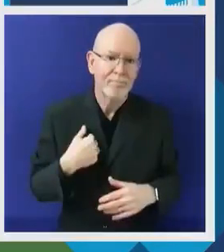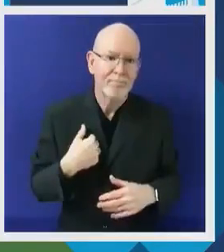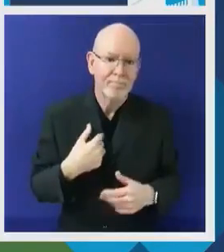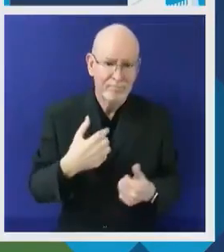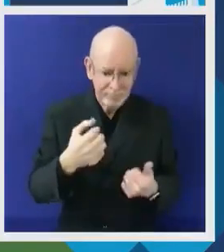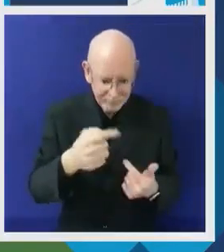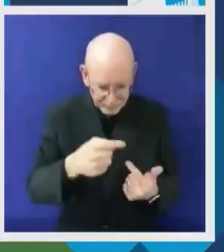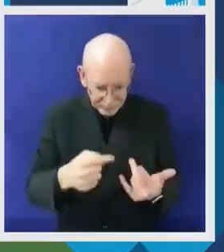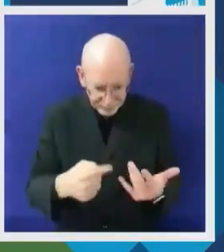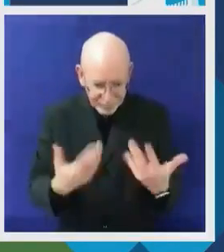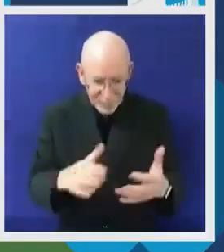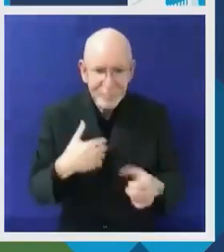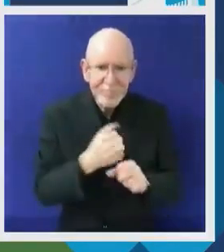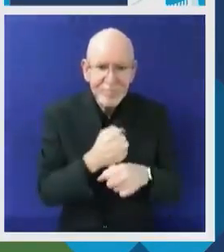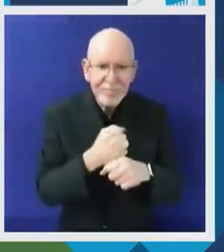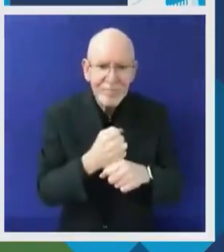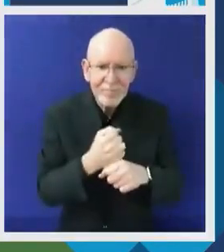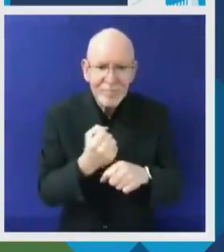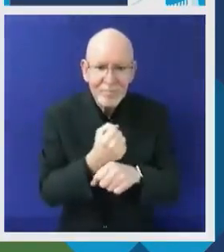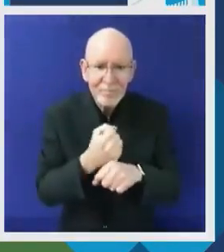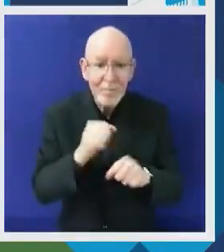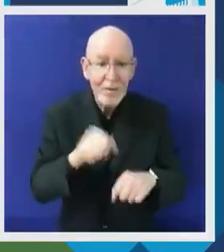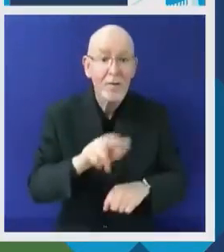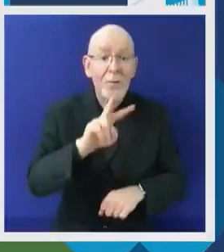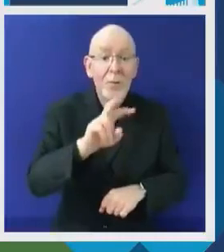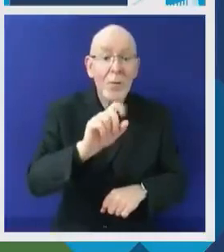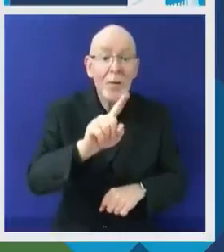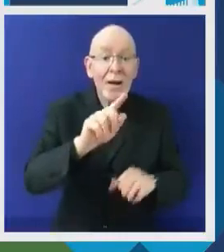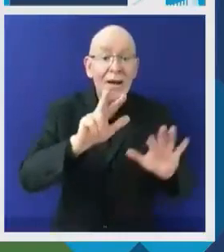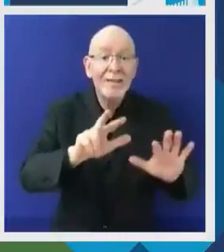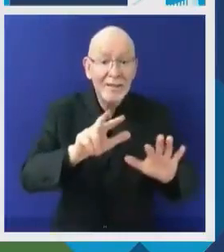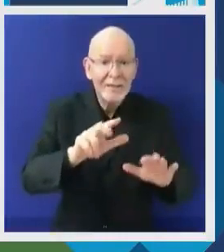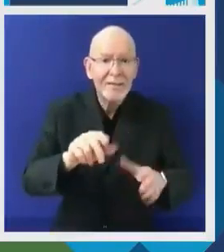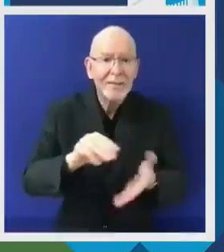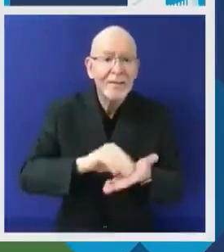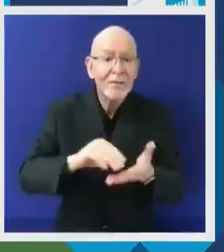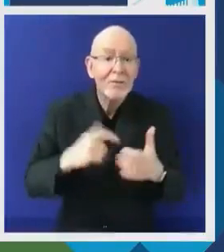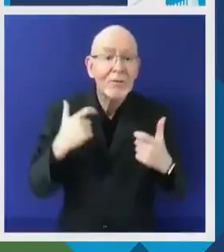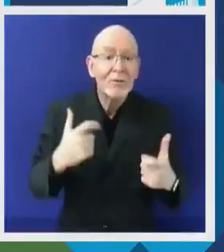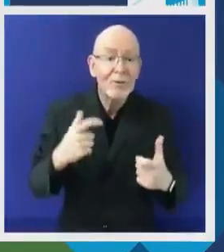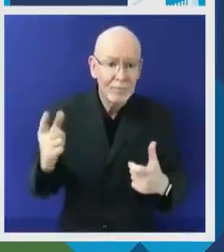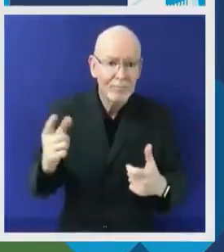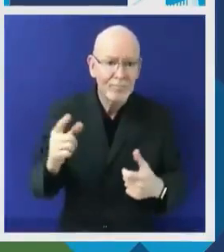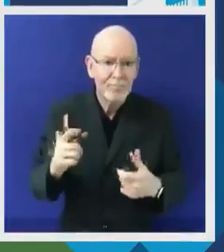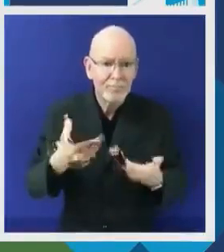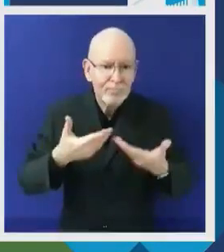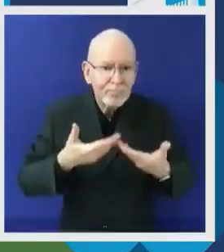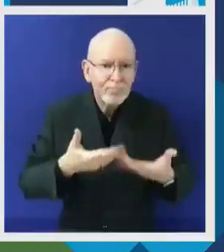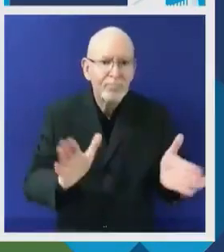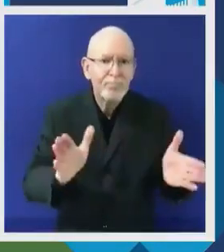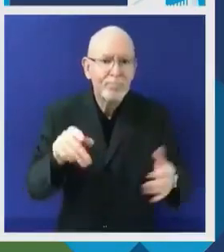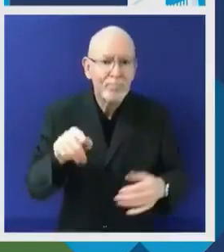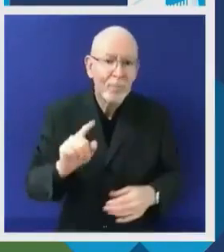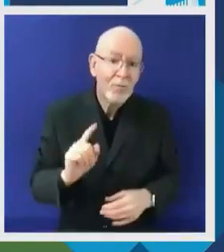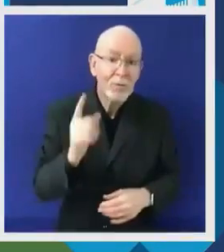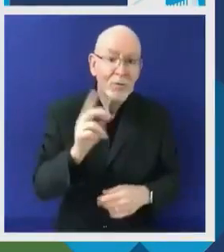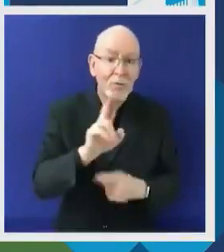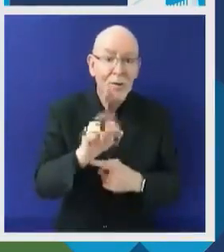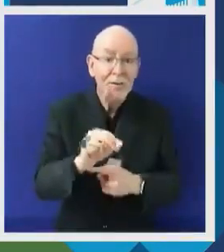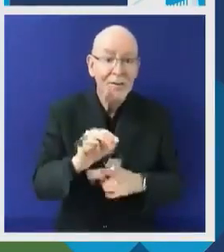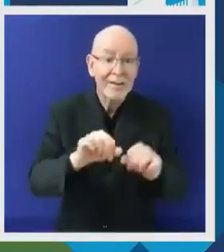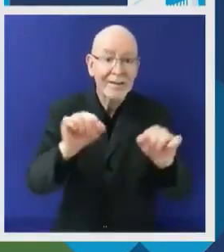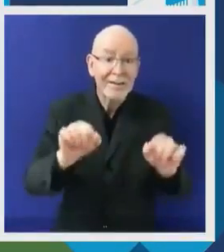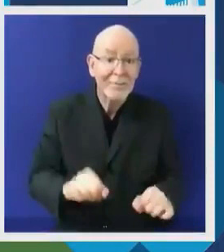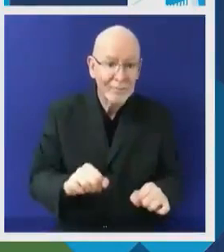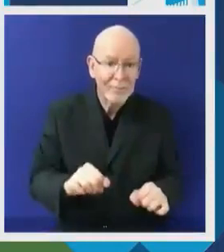today will be a milestone moment on this journey. Dear colleagues, we are at a crossroads. Despite